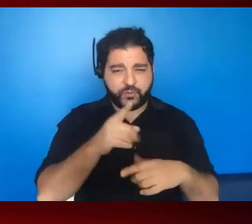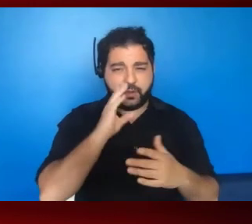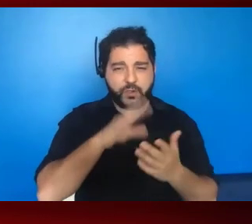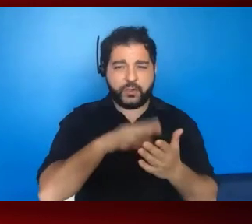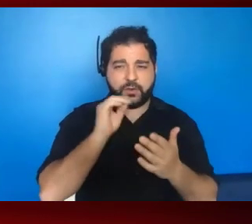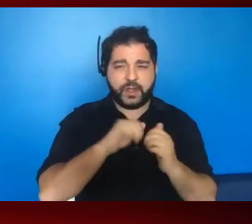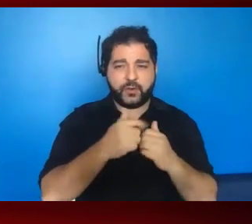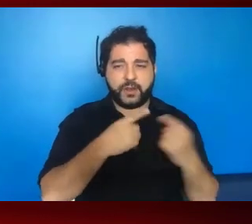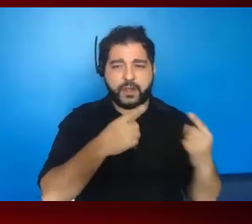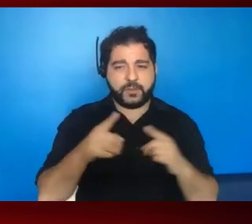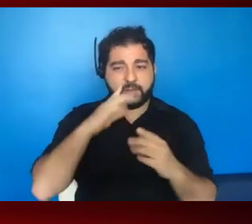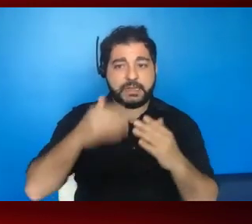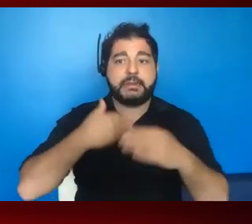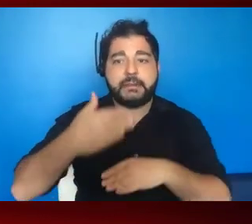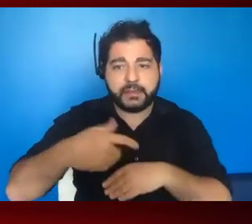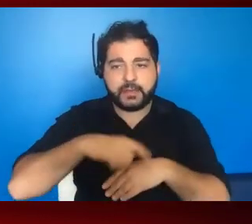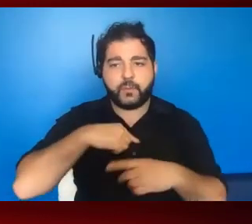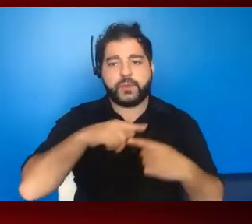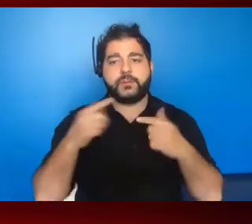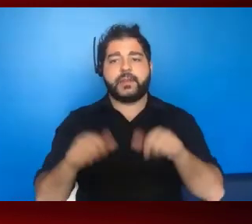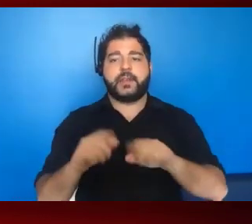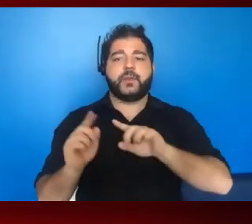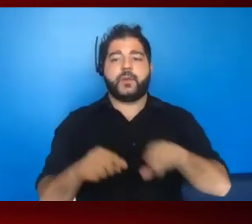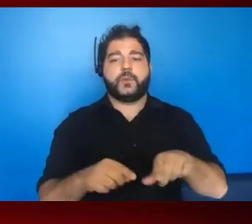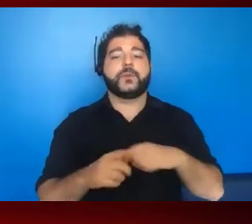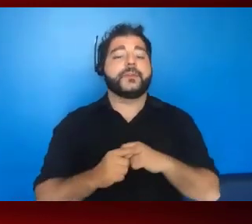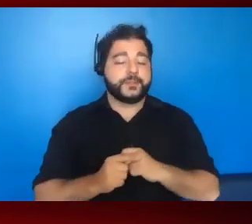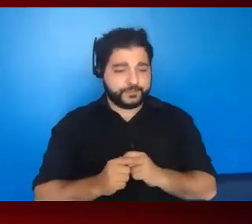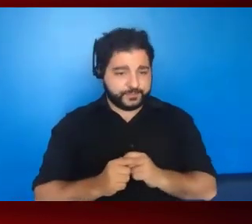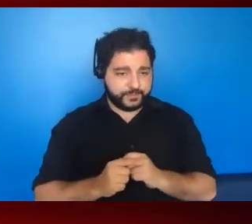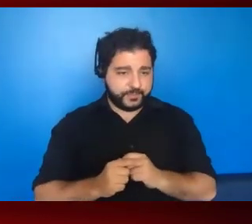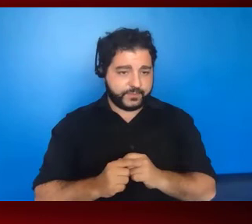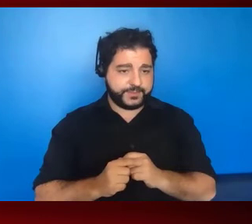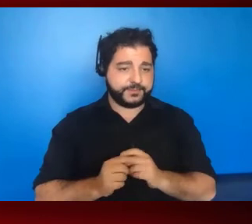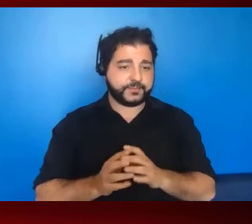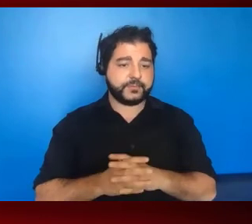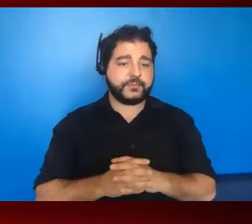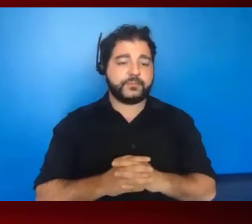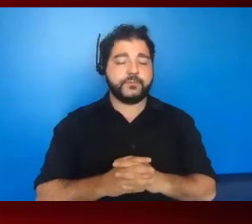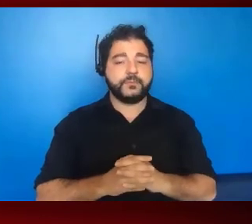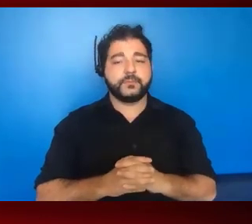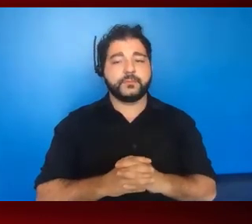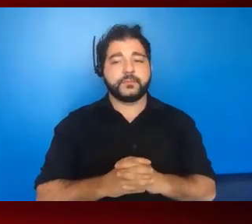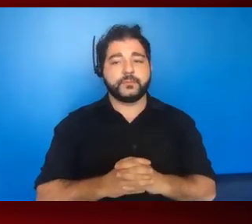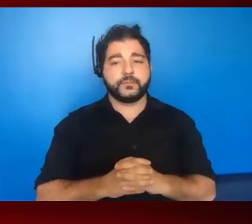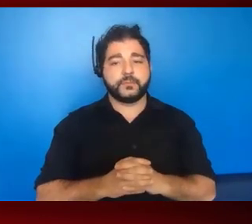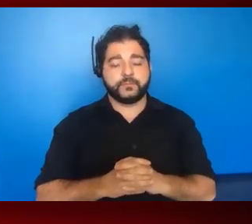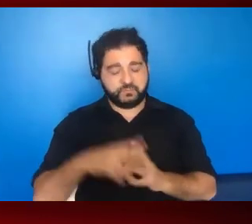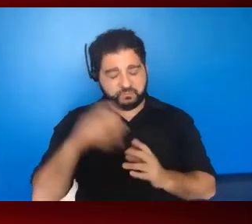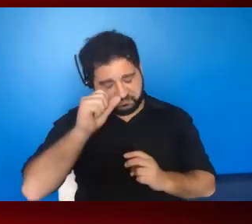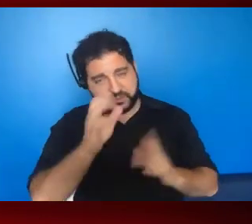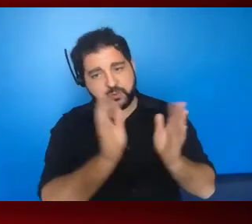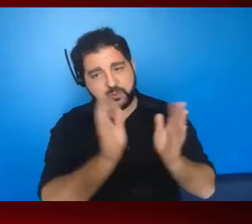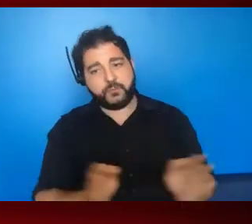that's done for the next time when you can maybe attend meetings in the future at a future AIDS watch. Yeah. And that's important